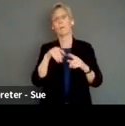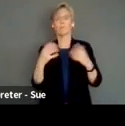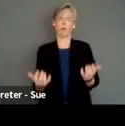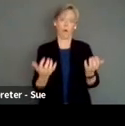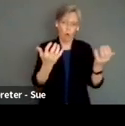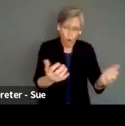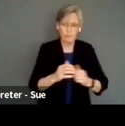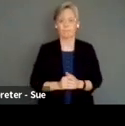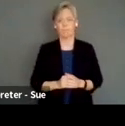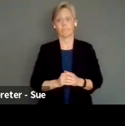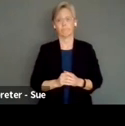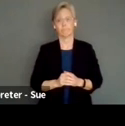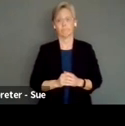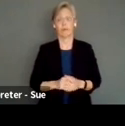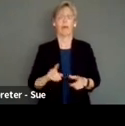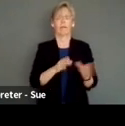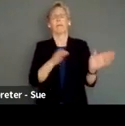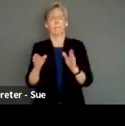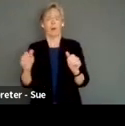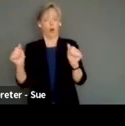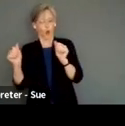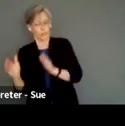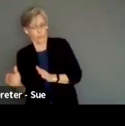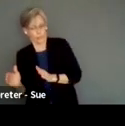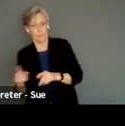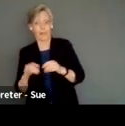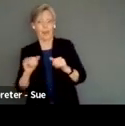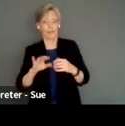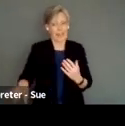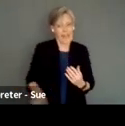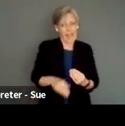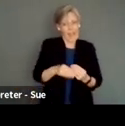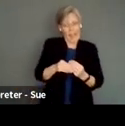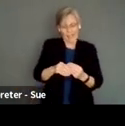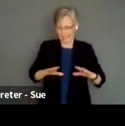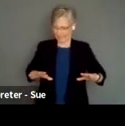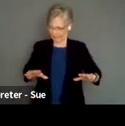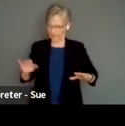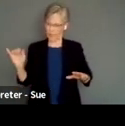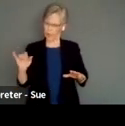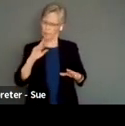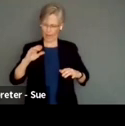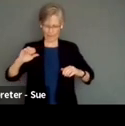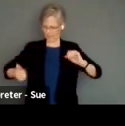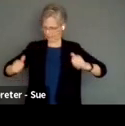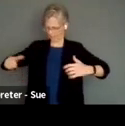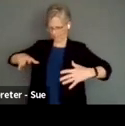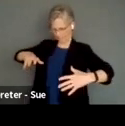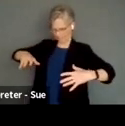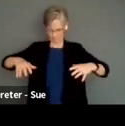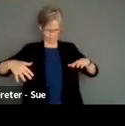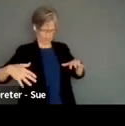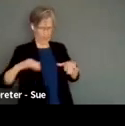and then it gets expanded into artists. But we're also going to try to expand the spectrum a little bit and take it into a conversation about aesthetics and how we approach